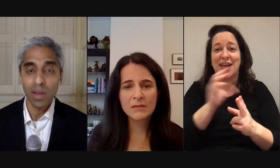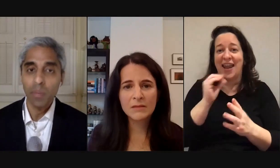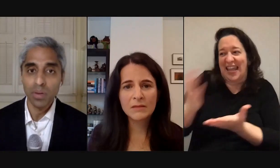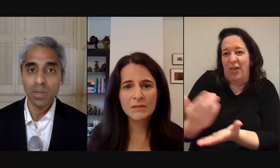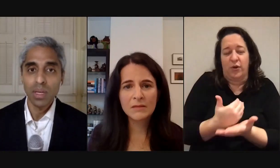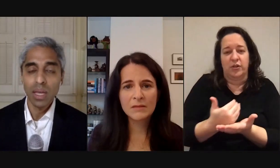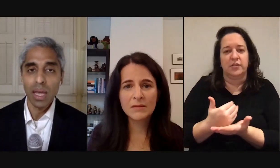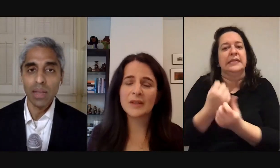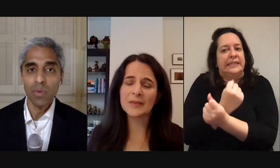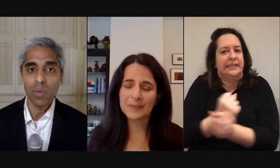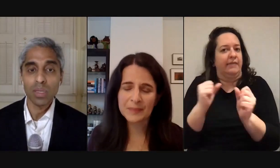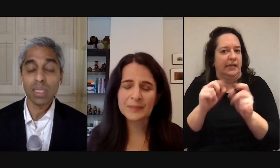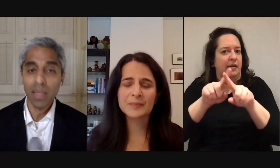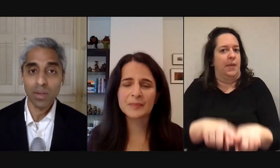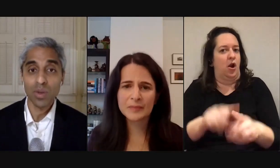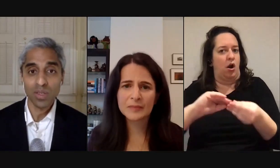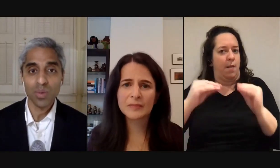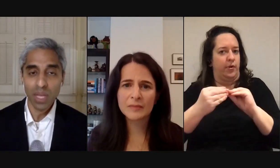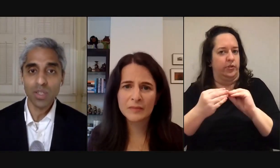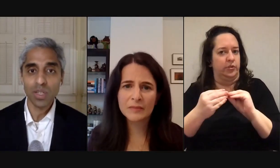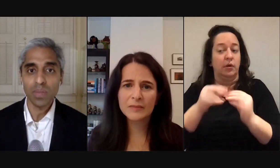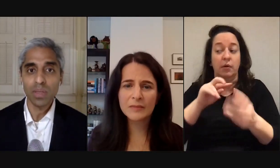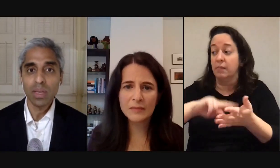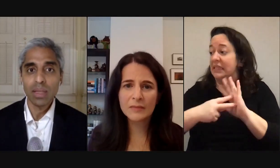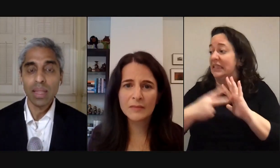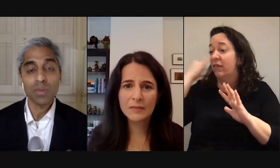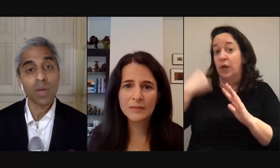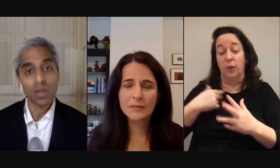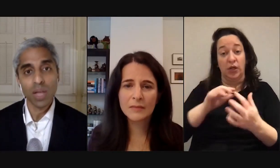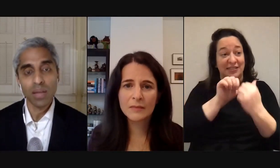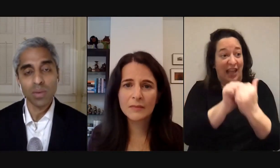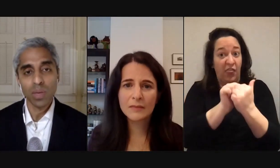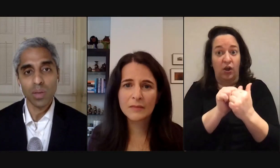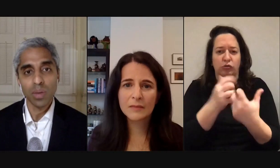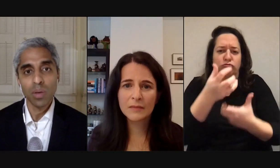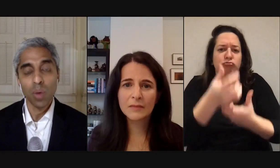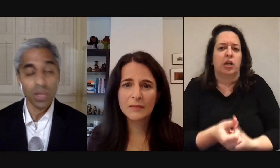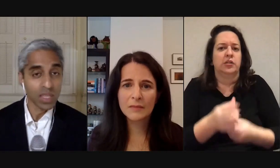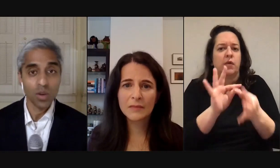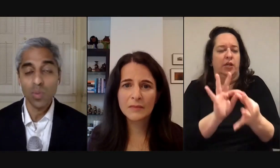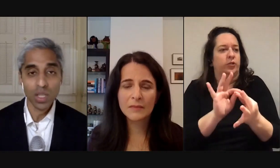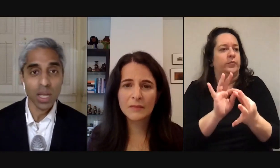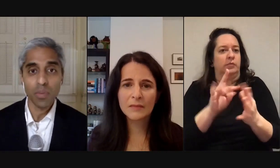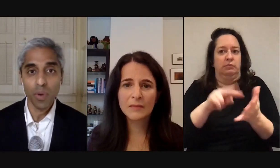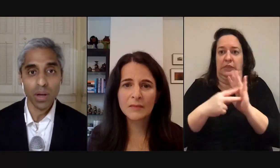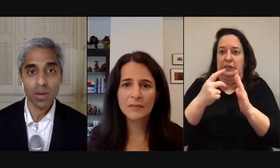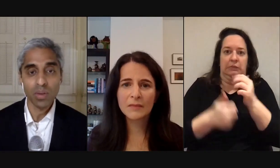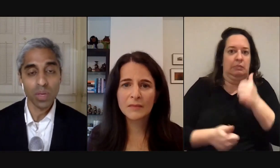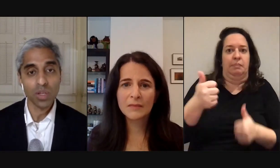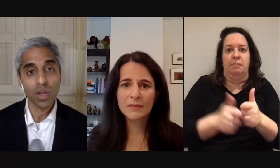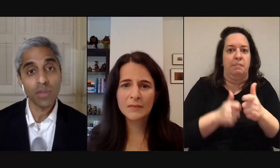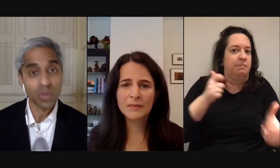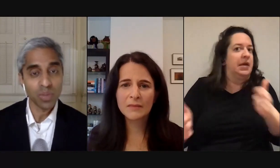depend on numbers and if we were together in trusted relationships then there was a greater chance that we could take turns watching out for